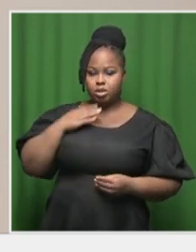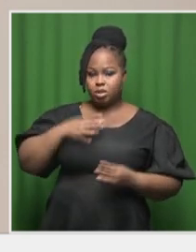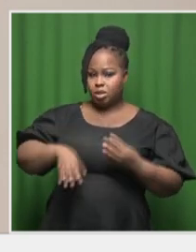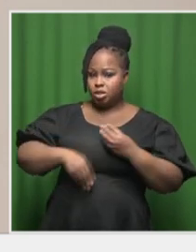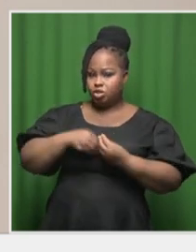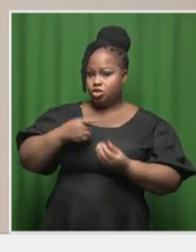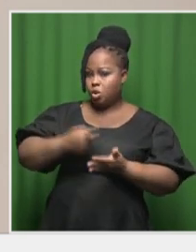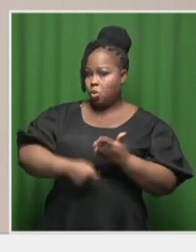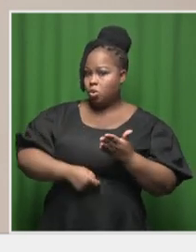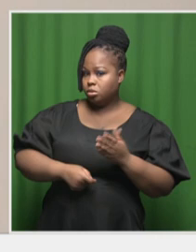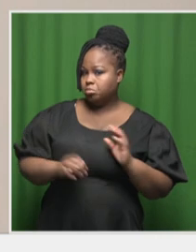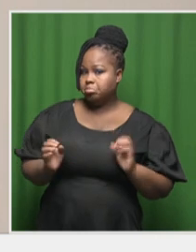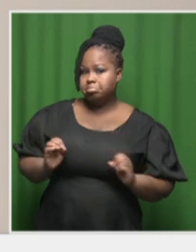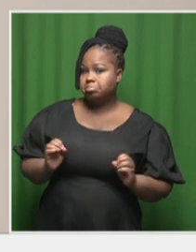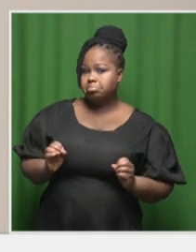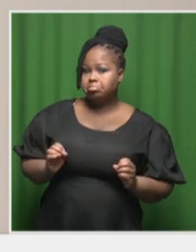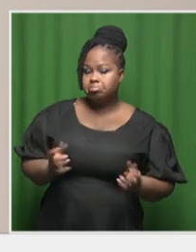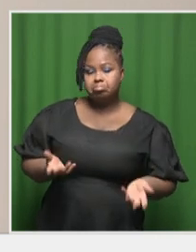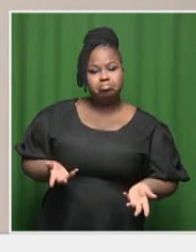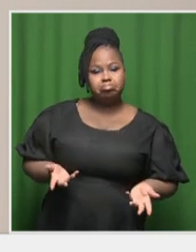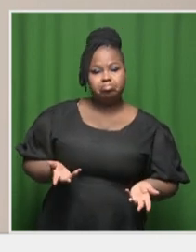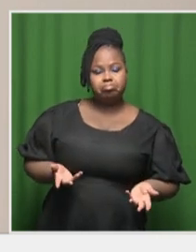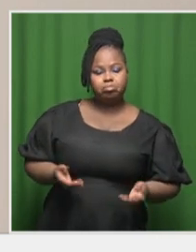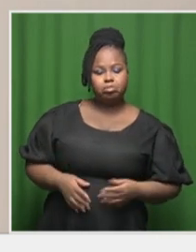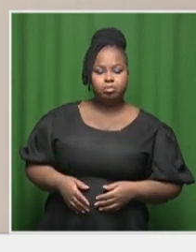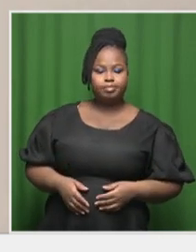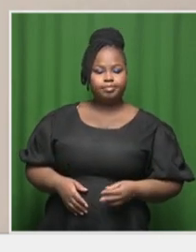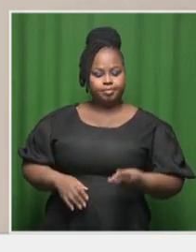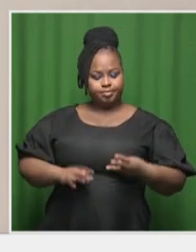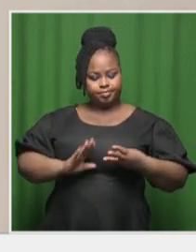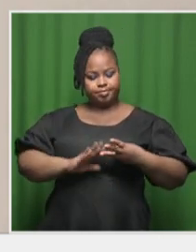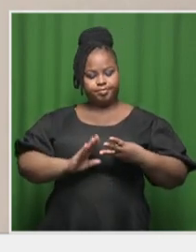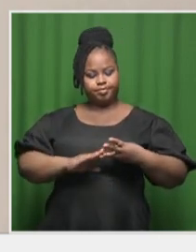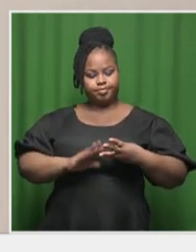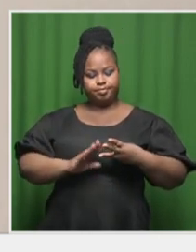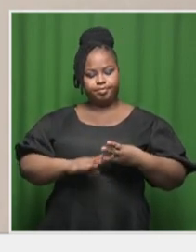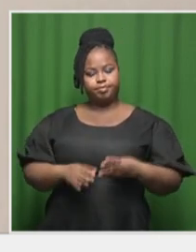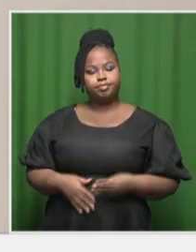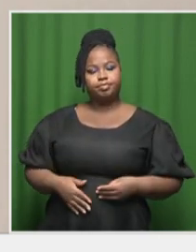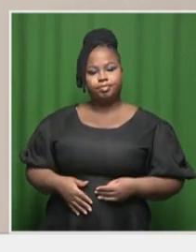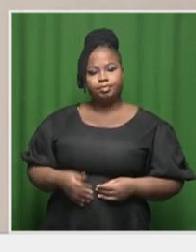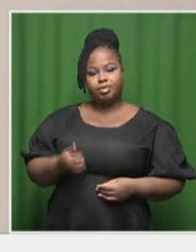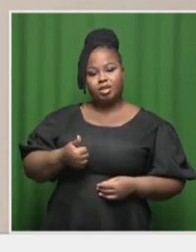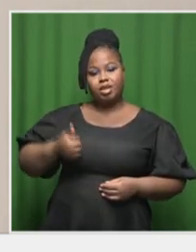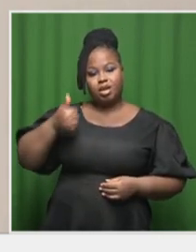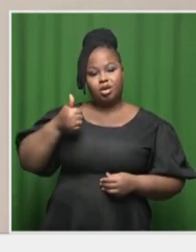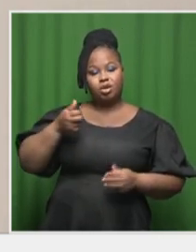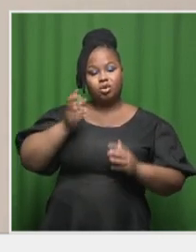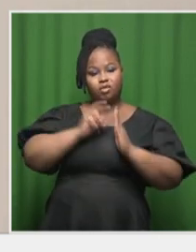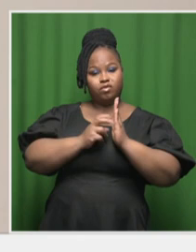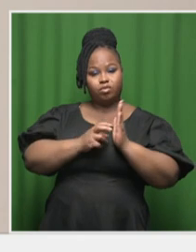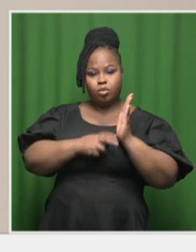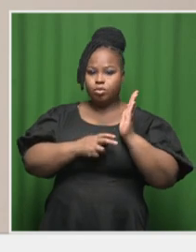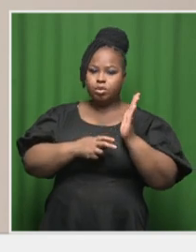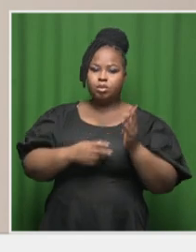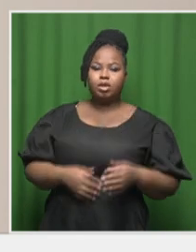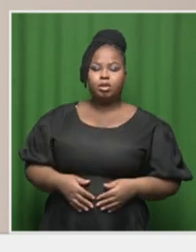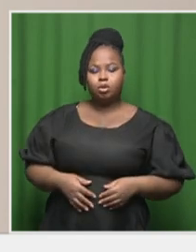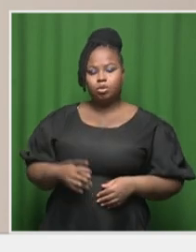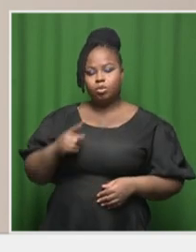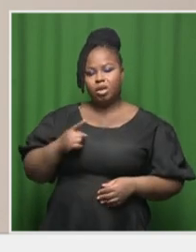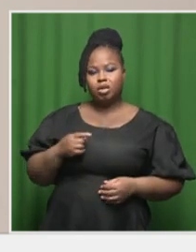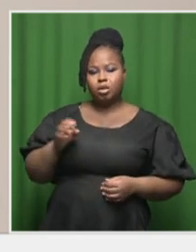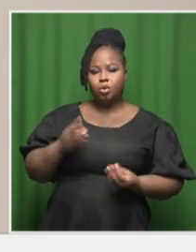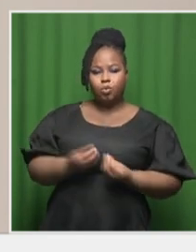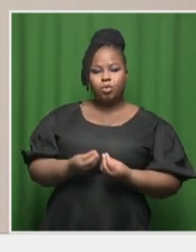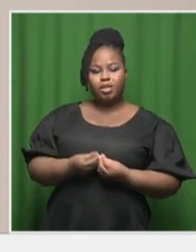cost to the developers. Then, the third one is the head of terms that we require, which you will have with you.